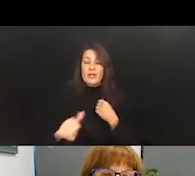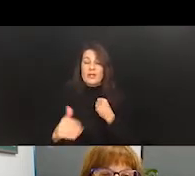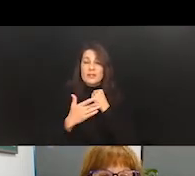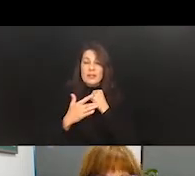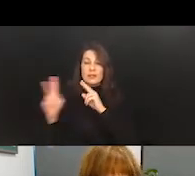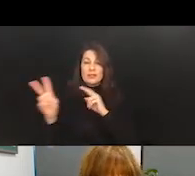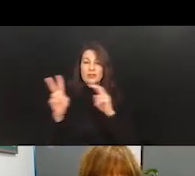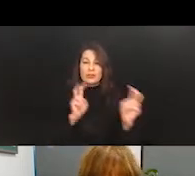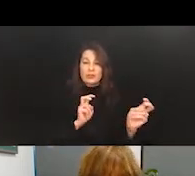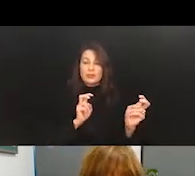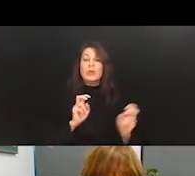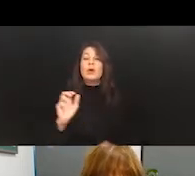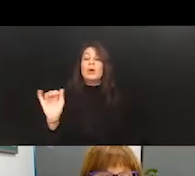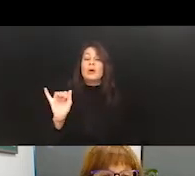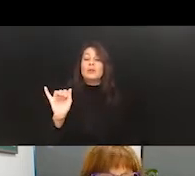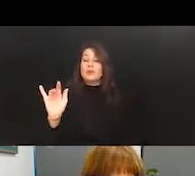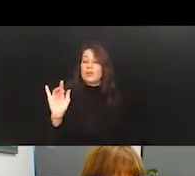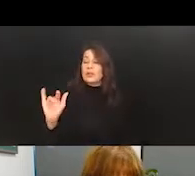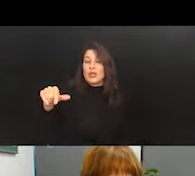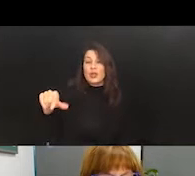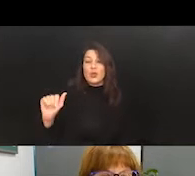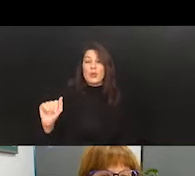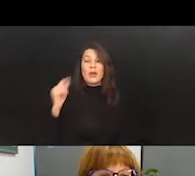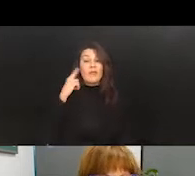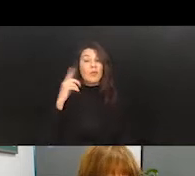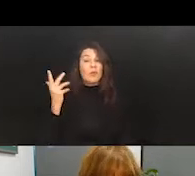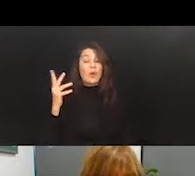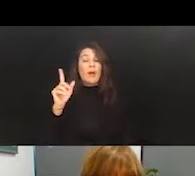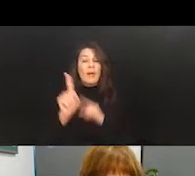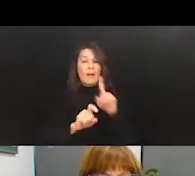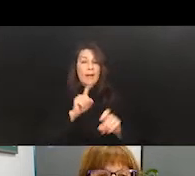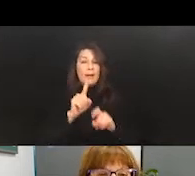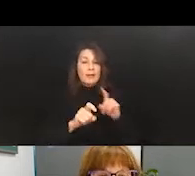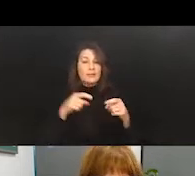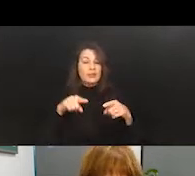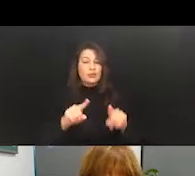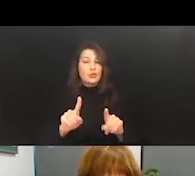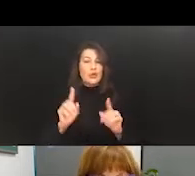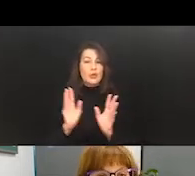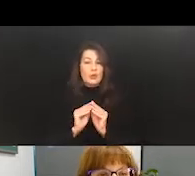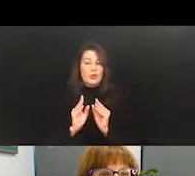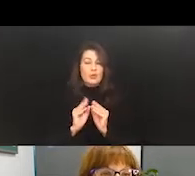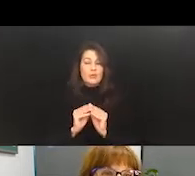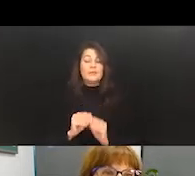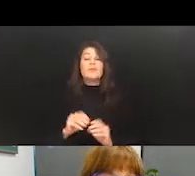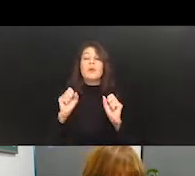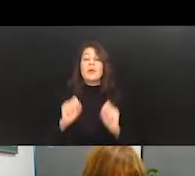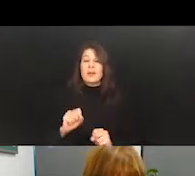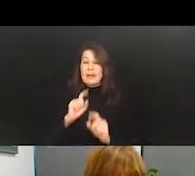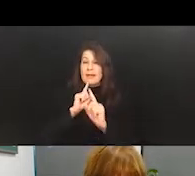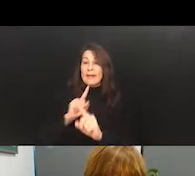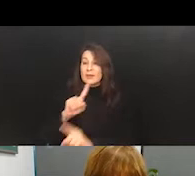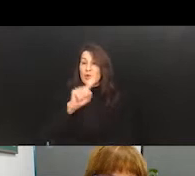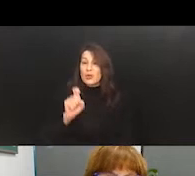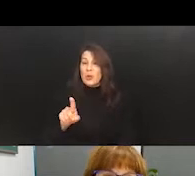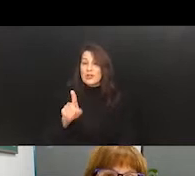Please also click on the Q&A box to ask questions during the webinar. Questions may be answered during the webinar directly in the Q